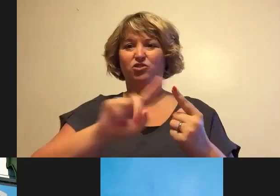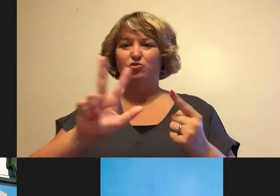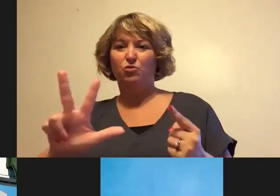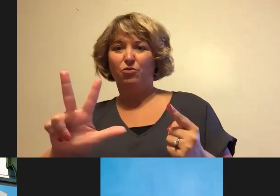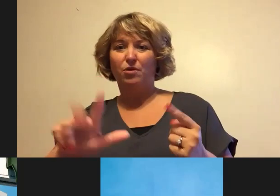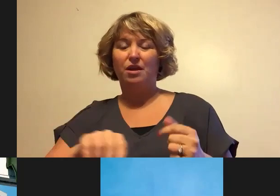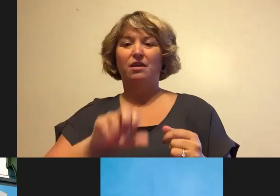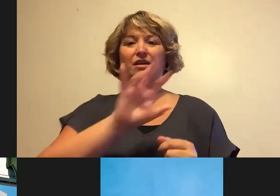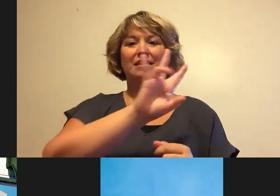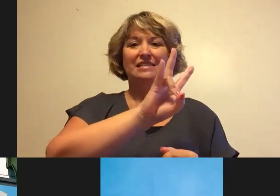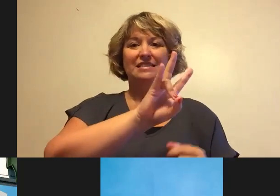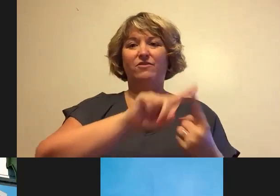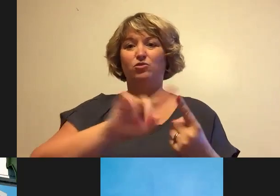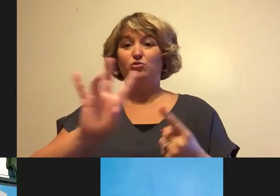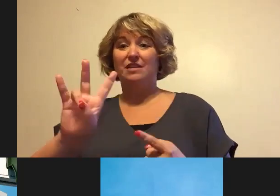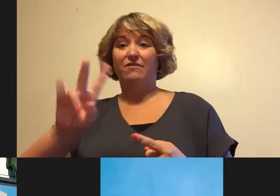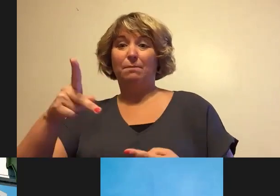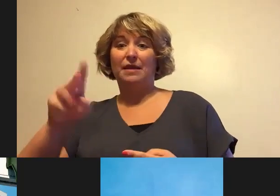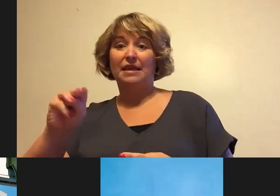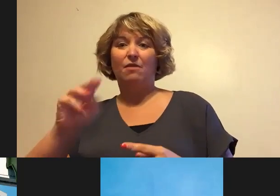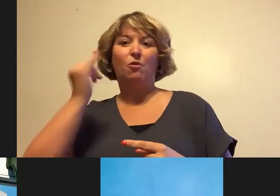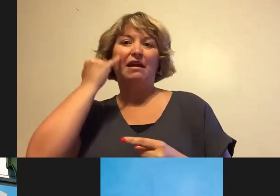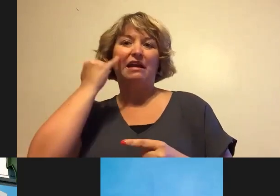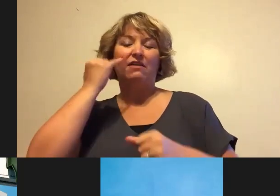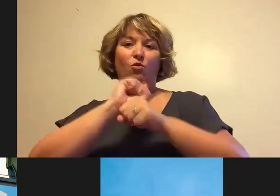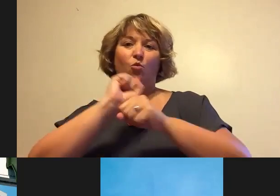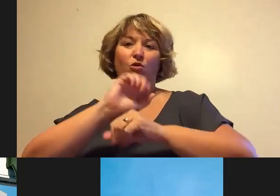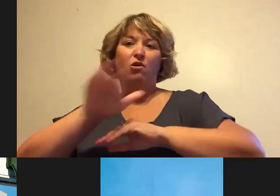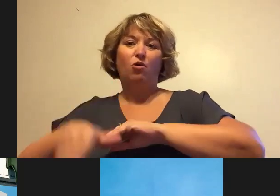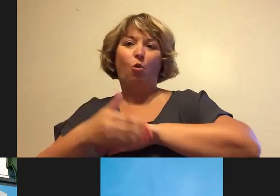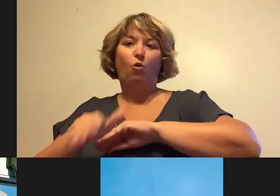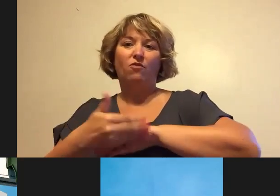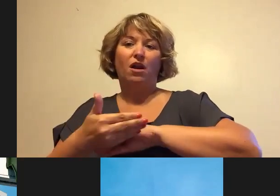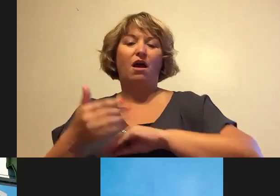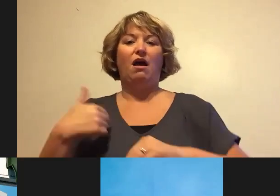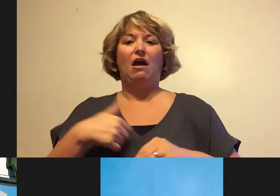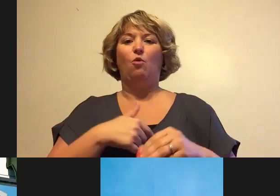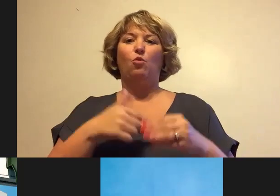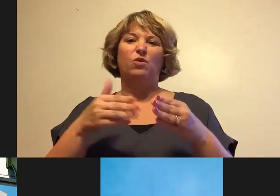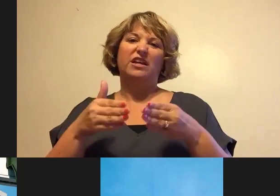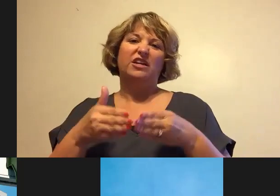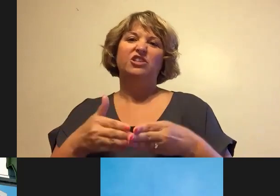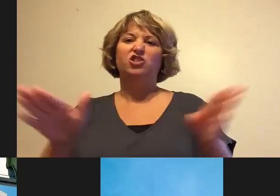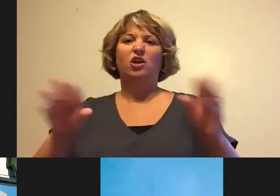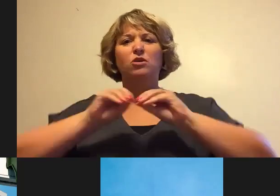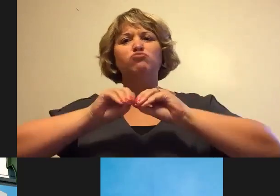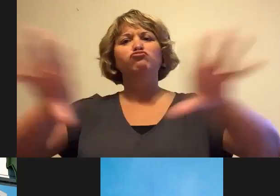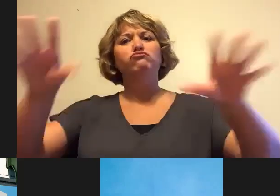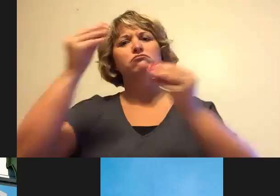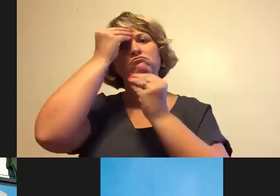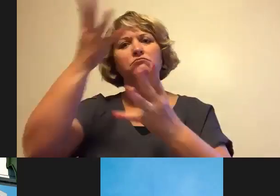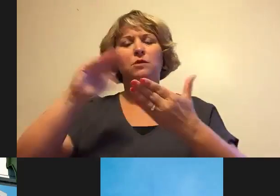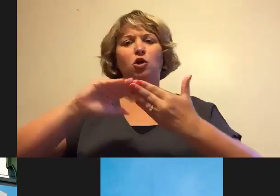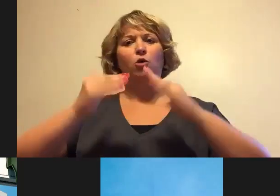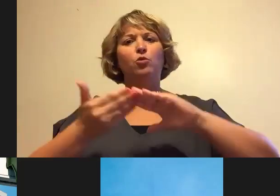p.m. Or if we have to do work overnight, we generally e-blast that out to the community so that they're aware